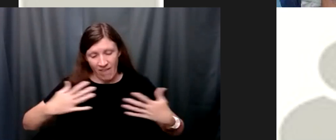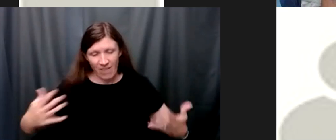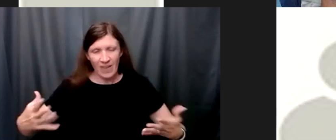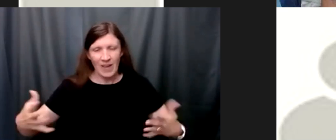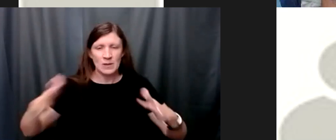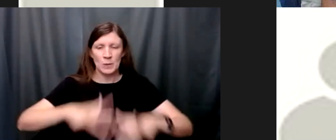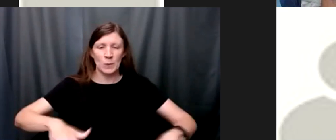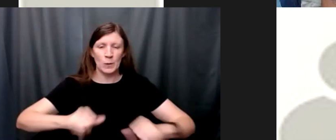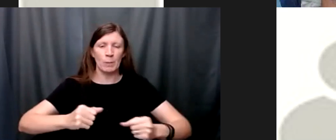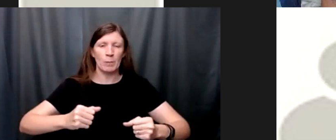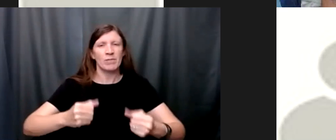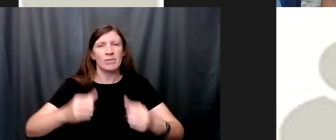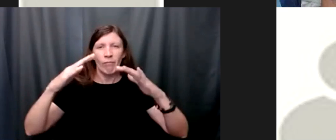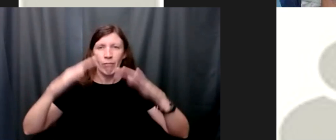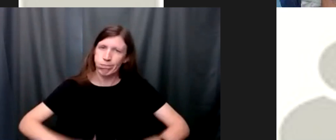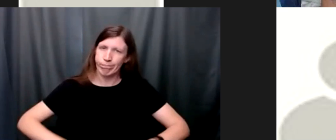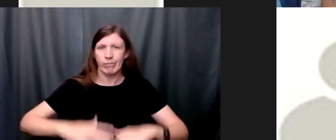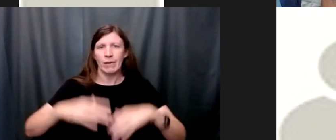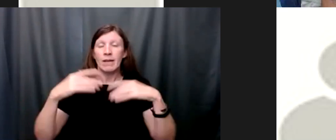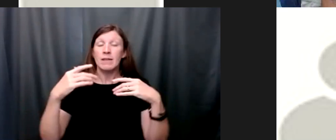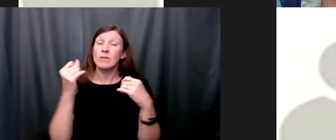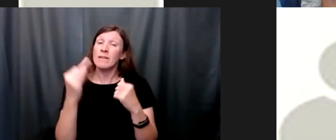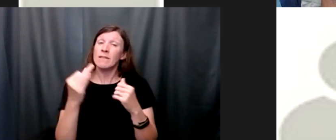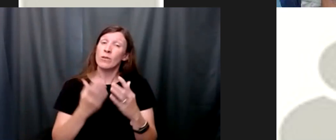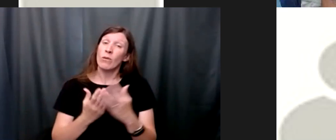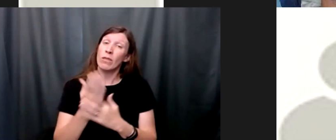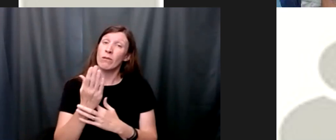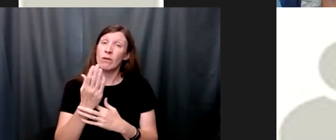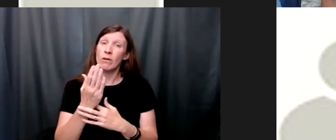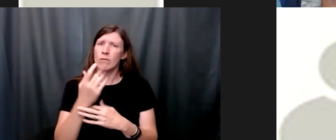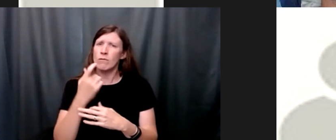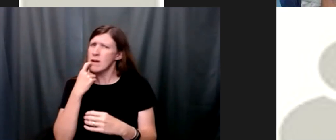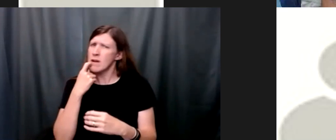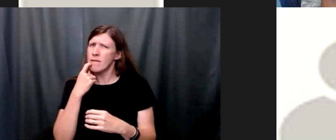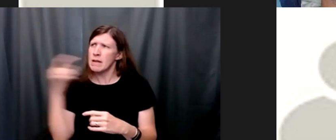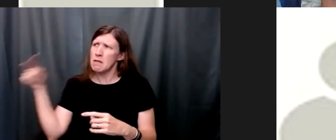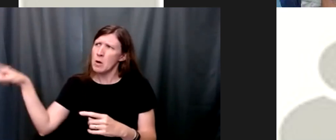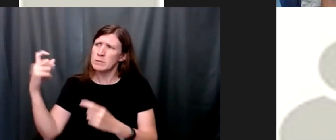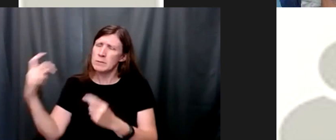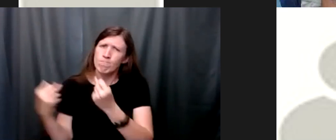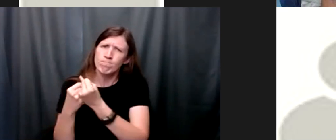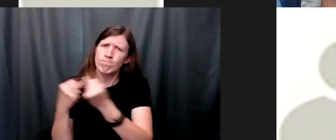someone that can be trusted and if you're going through recovery you have people who are trained and know how to do this